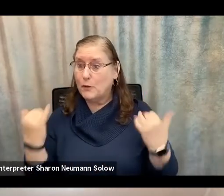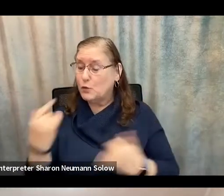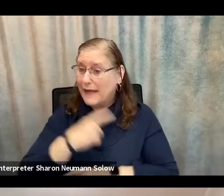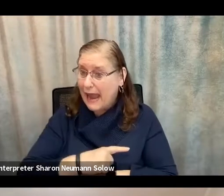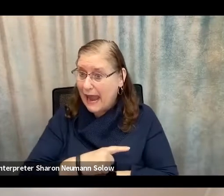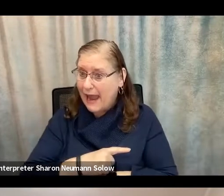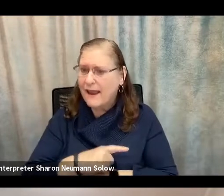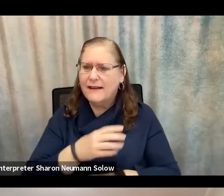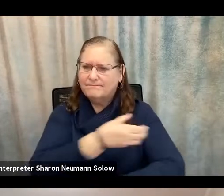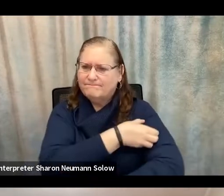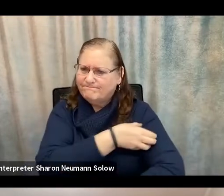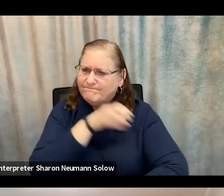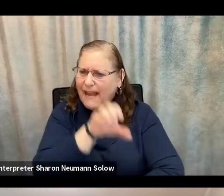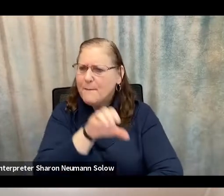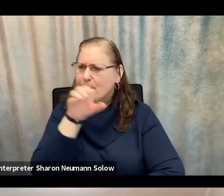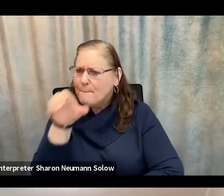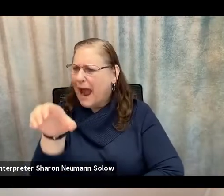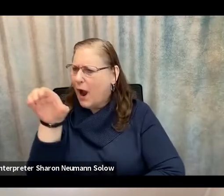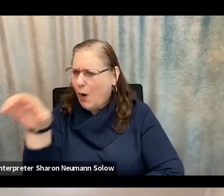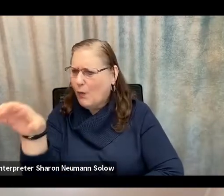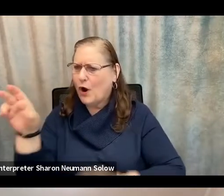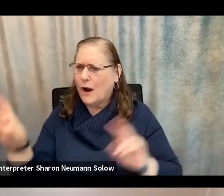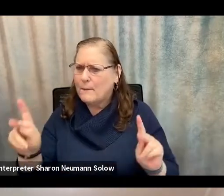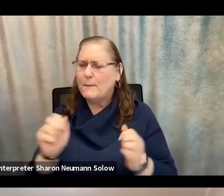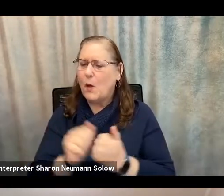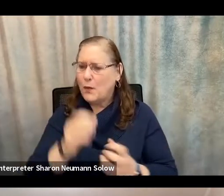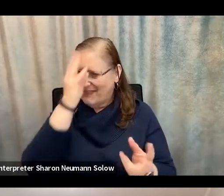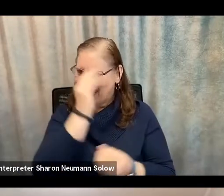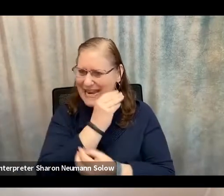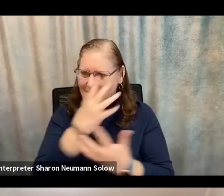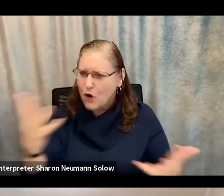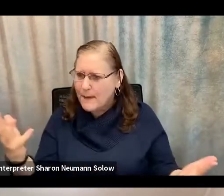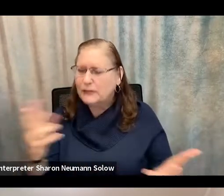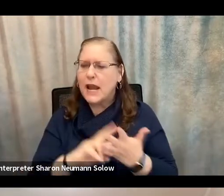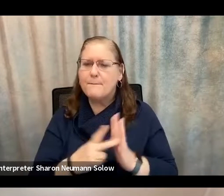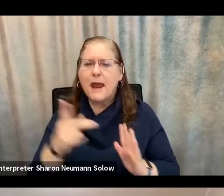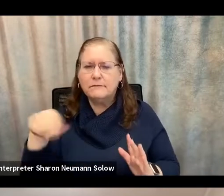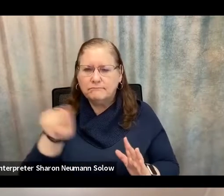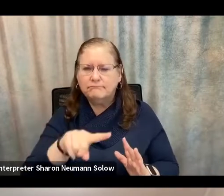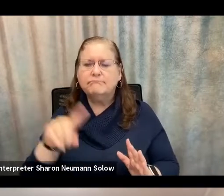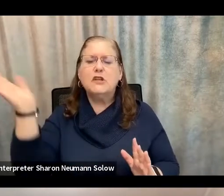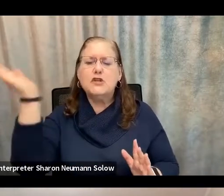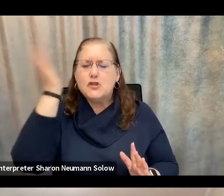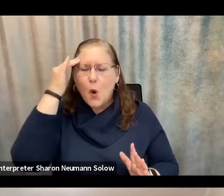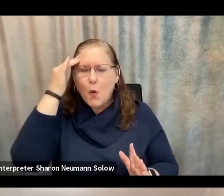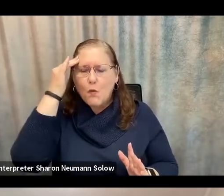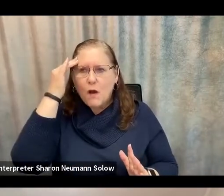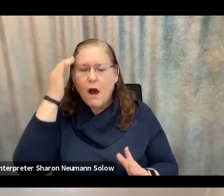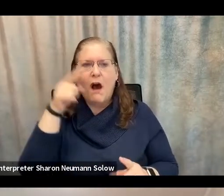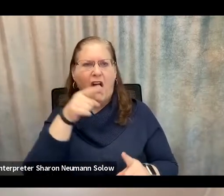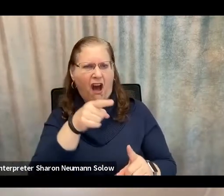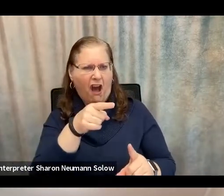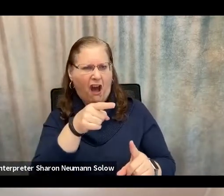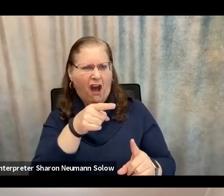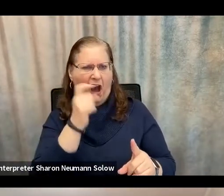empower everyone with information so that they know or they can identify when something could potentially